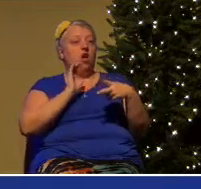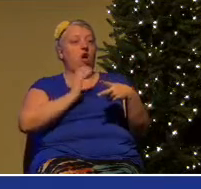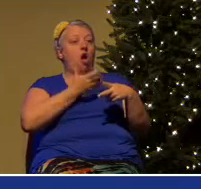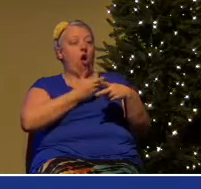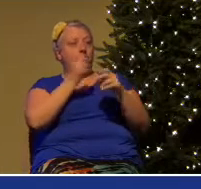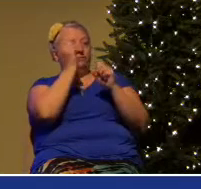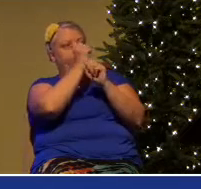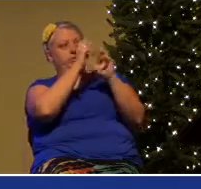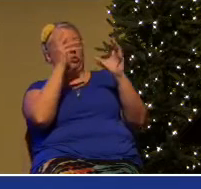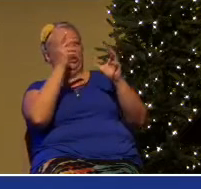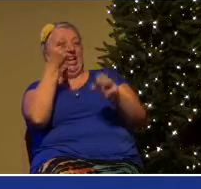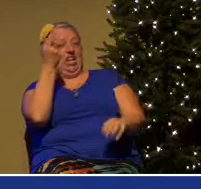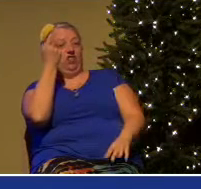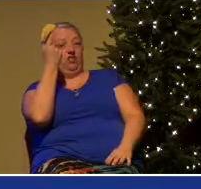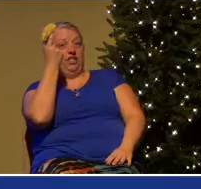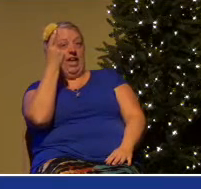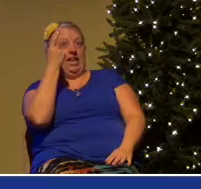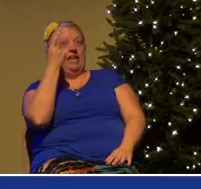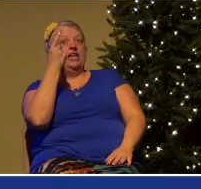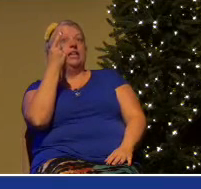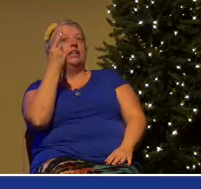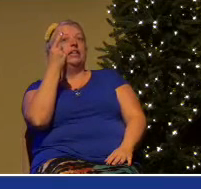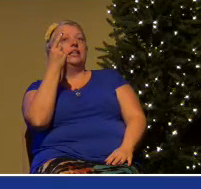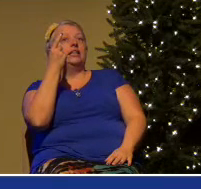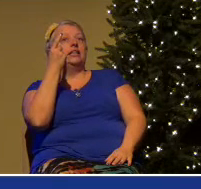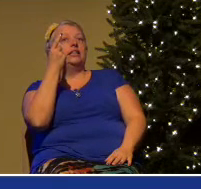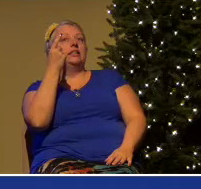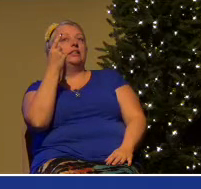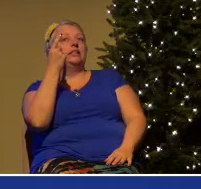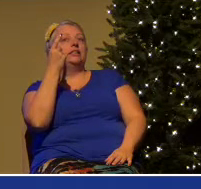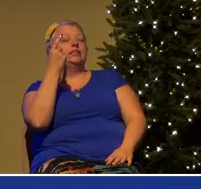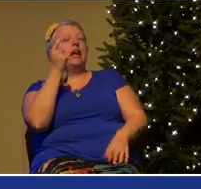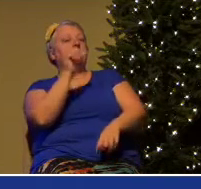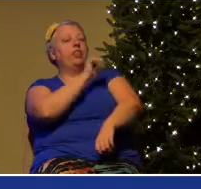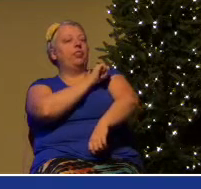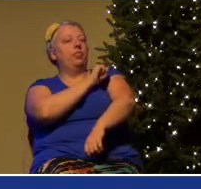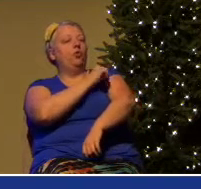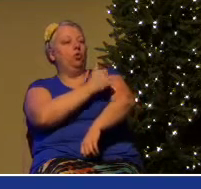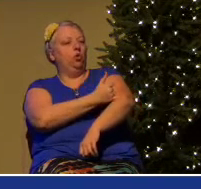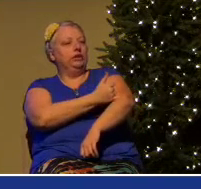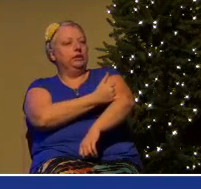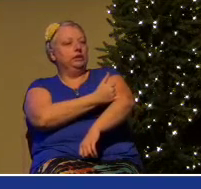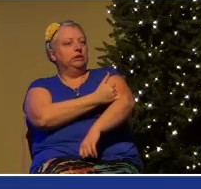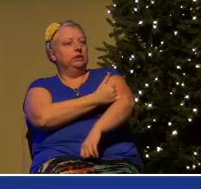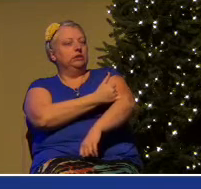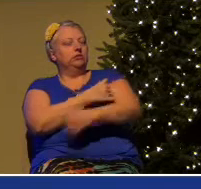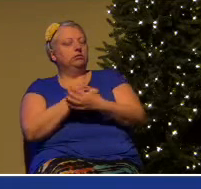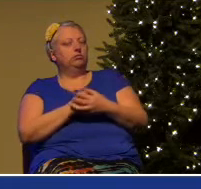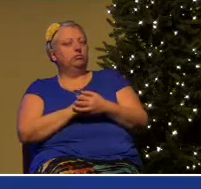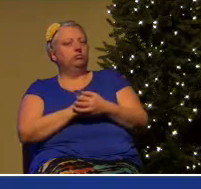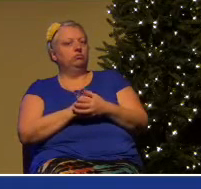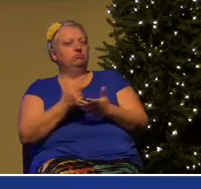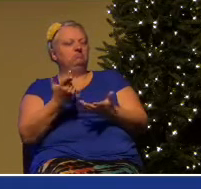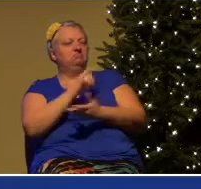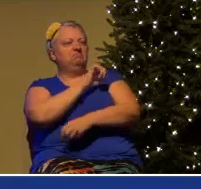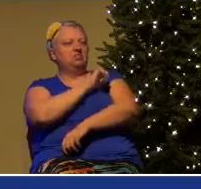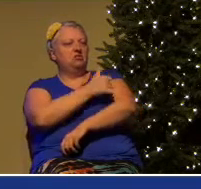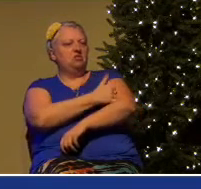authority of our view and our understanding of authority.